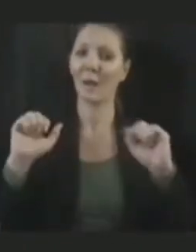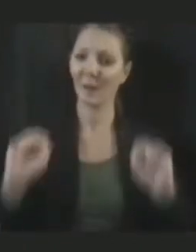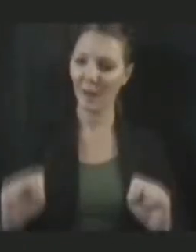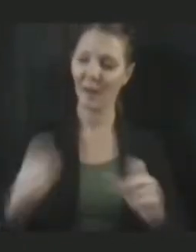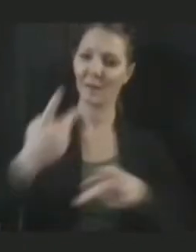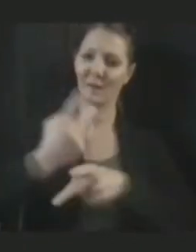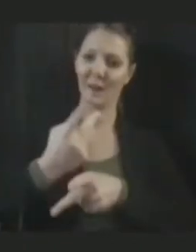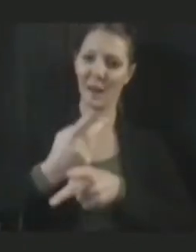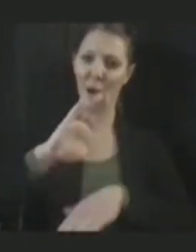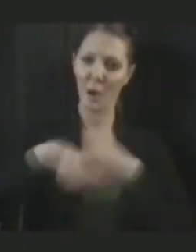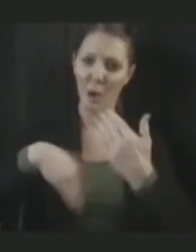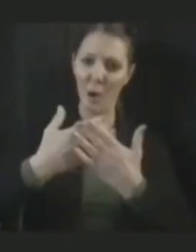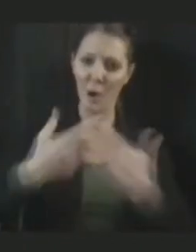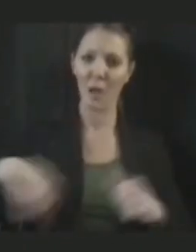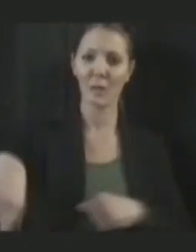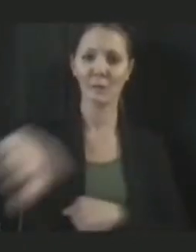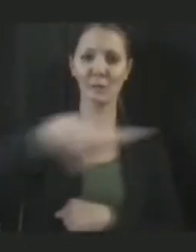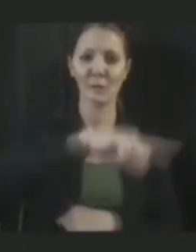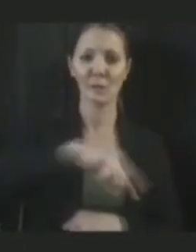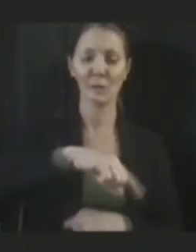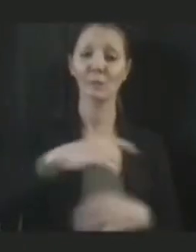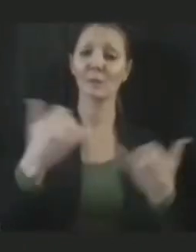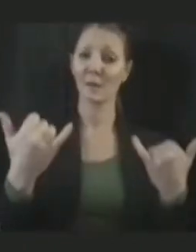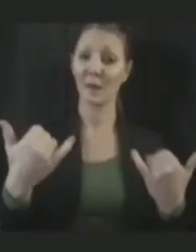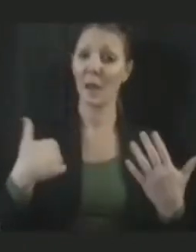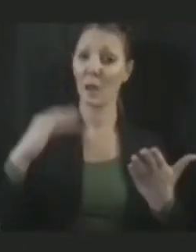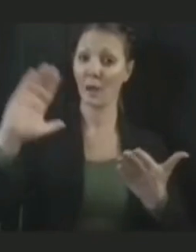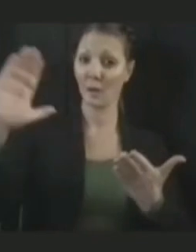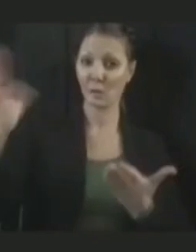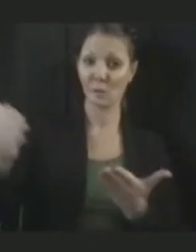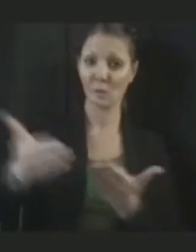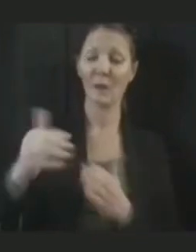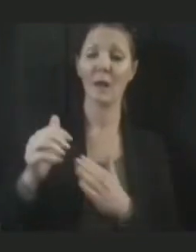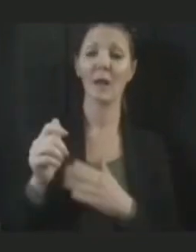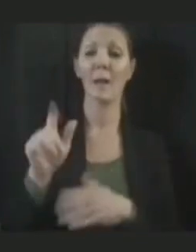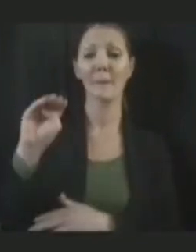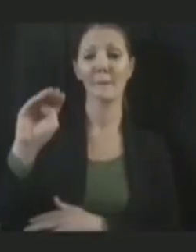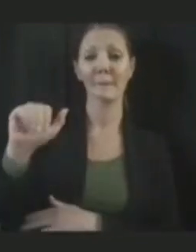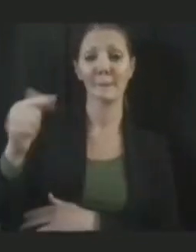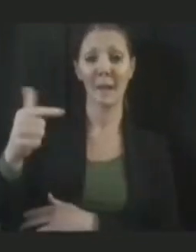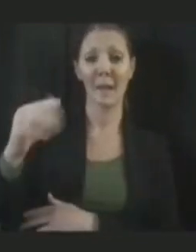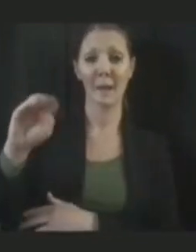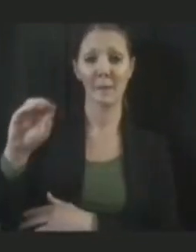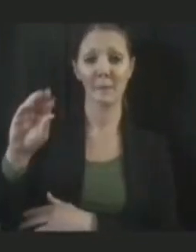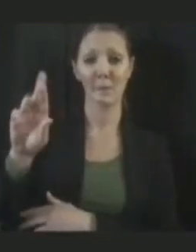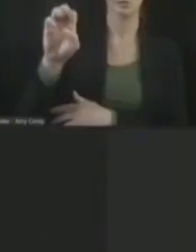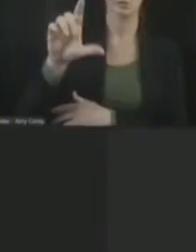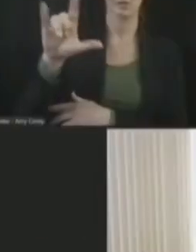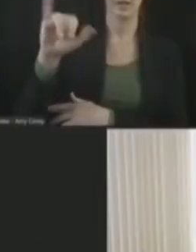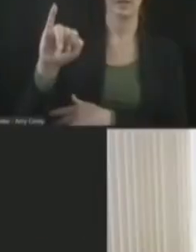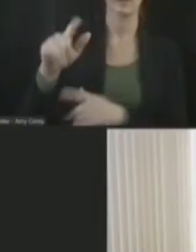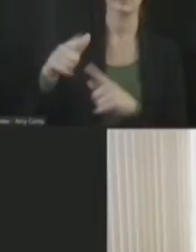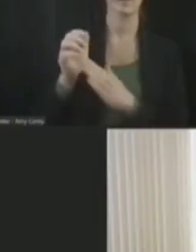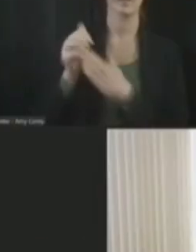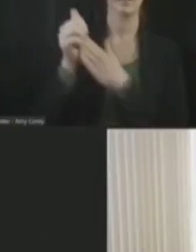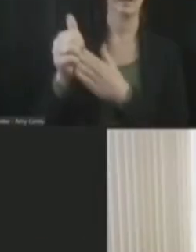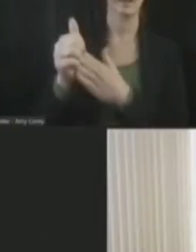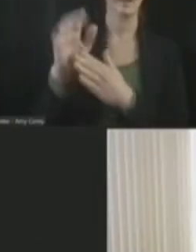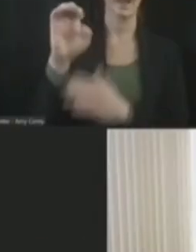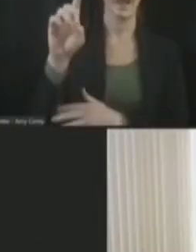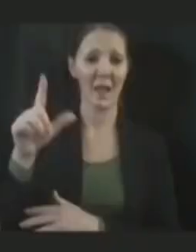So with that, let me introduce Matt Morelli from Leading Edge Connecticut, the leading association of nursing homes.